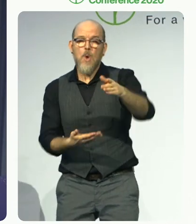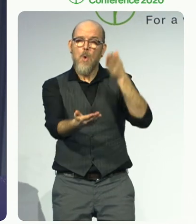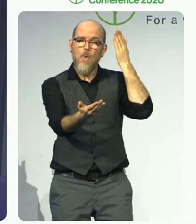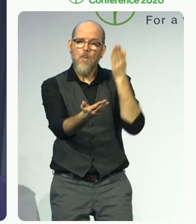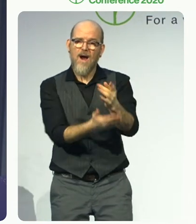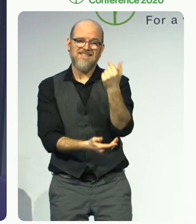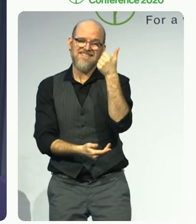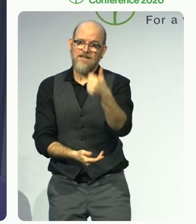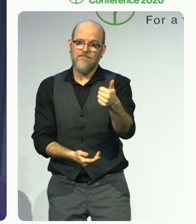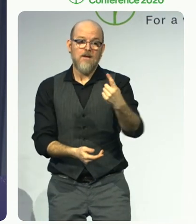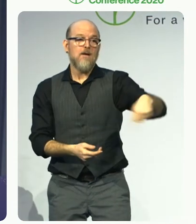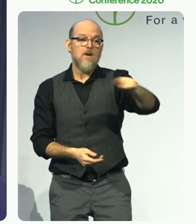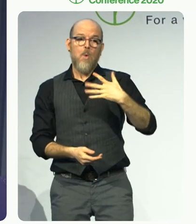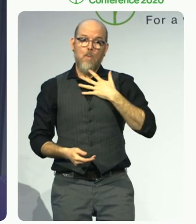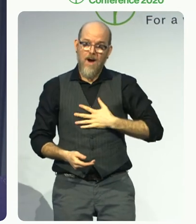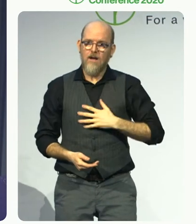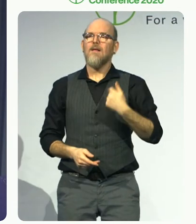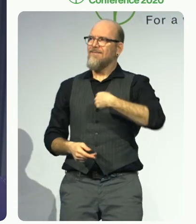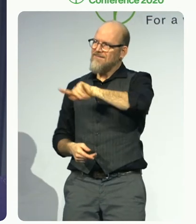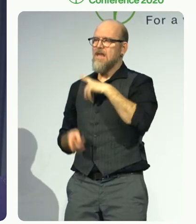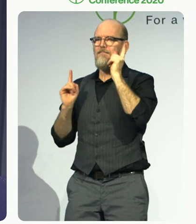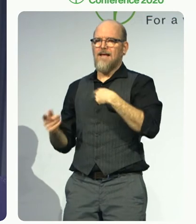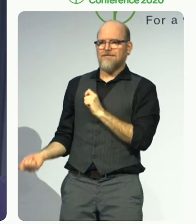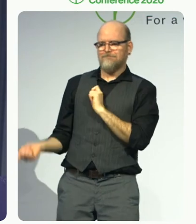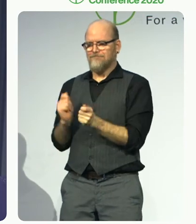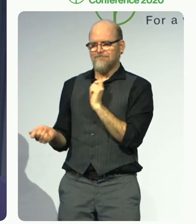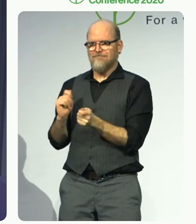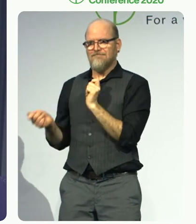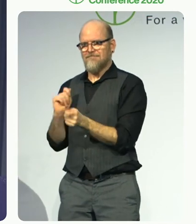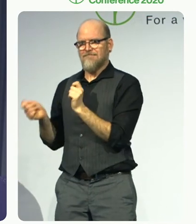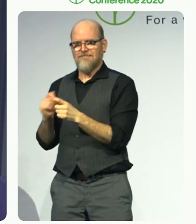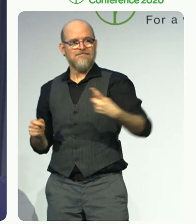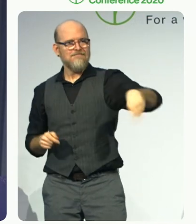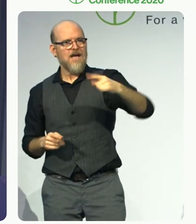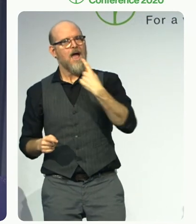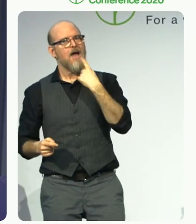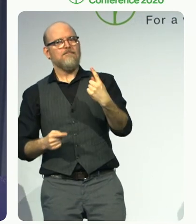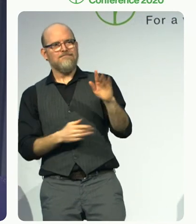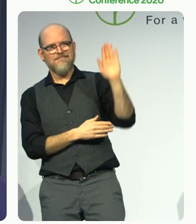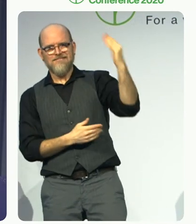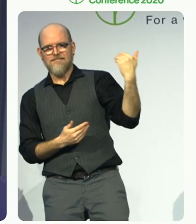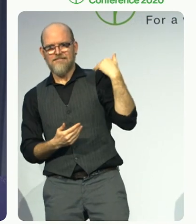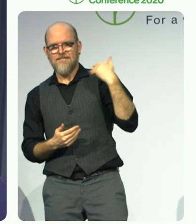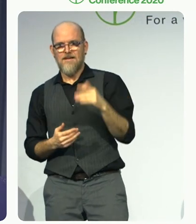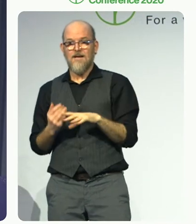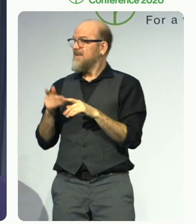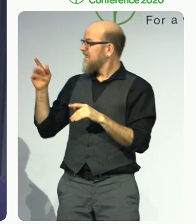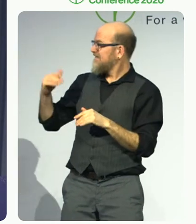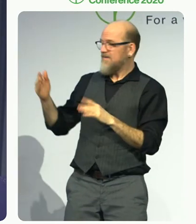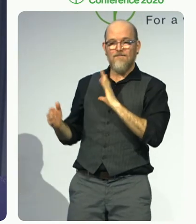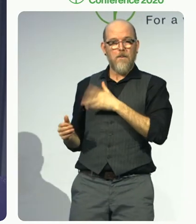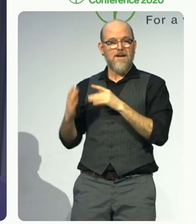Austria, the ambassador mentioned it, ratified the UN convention